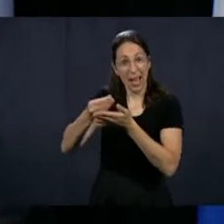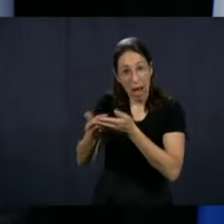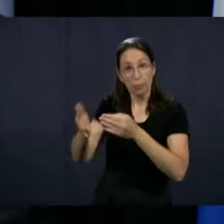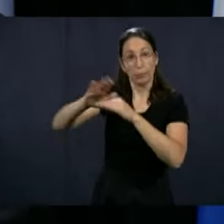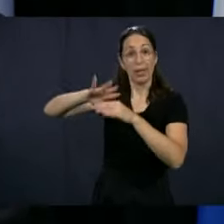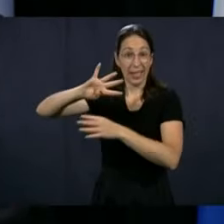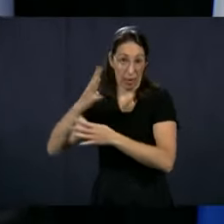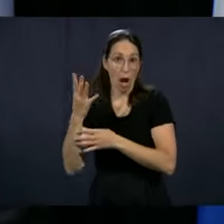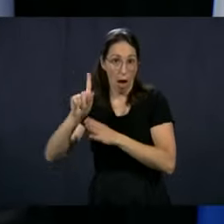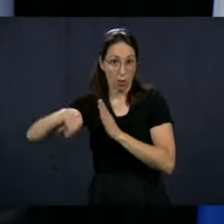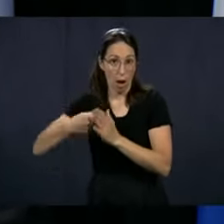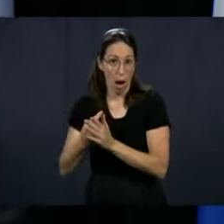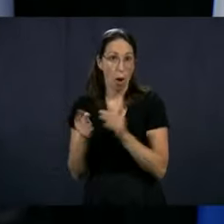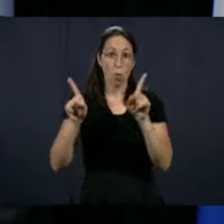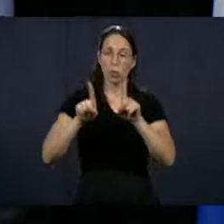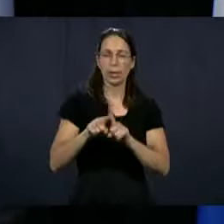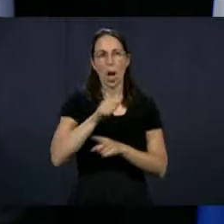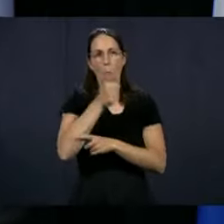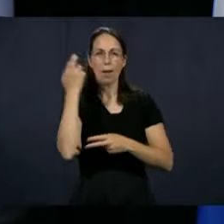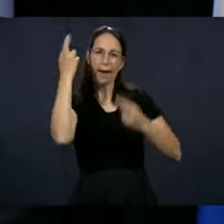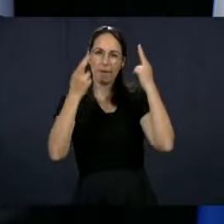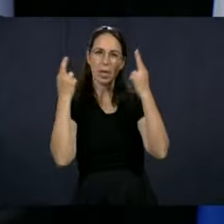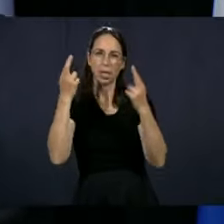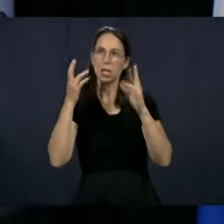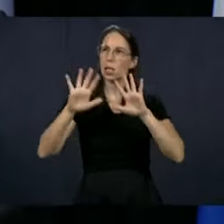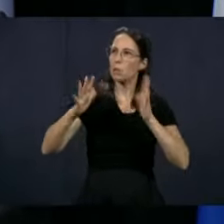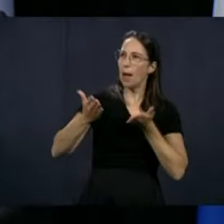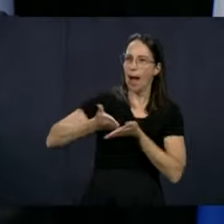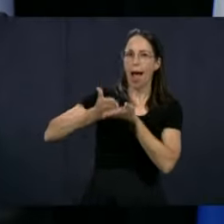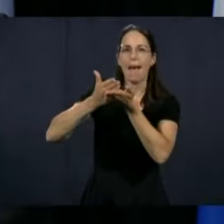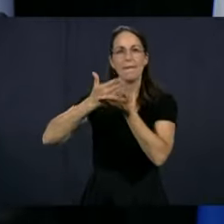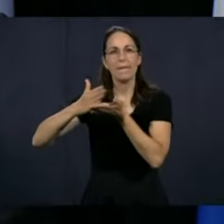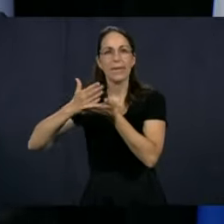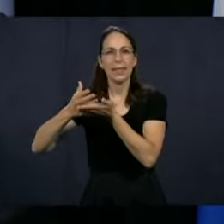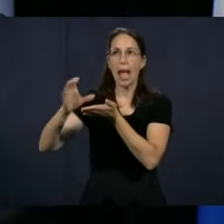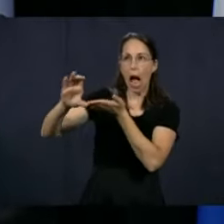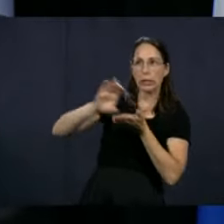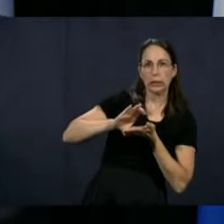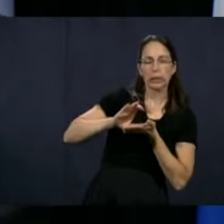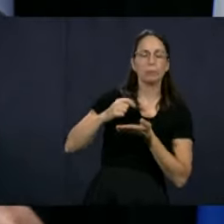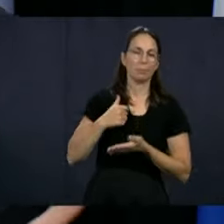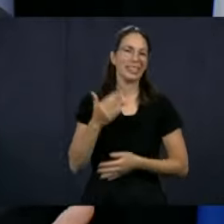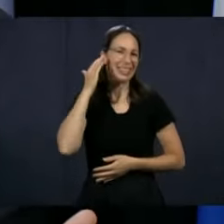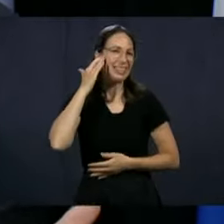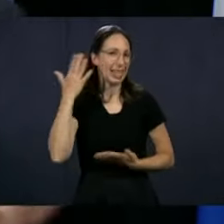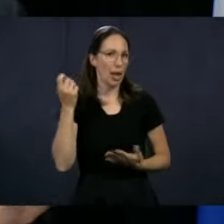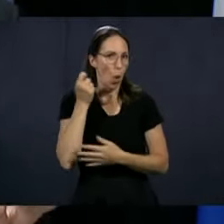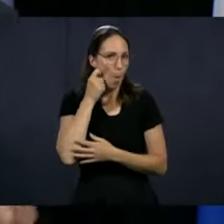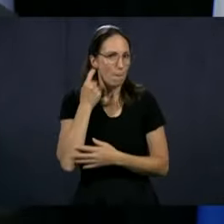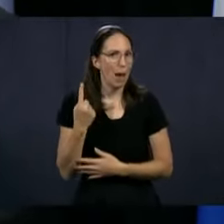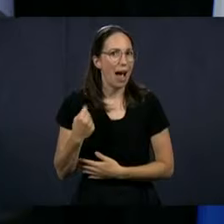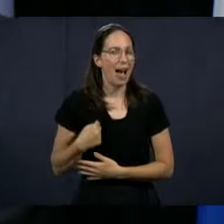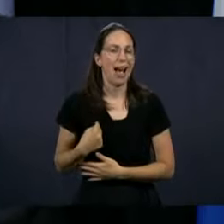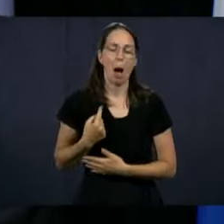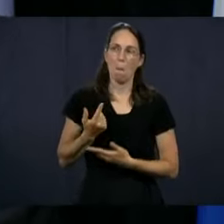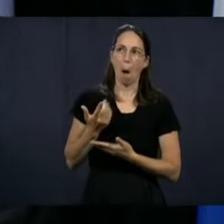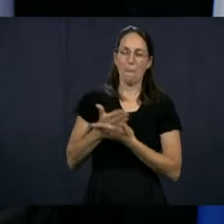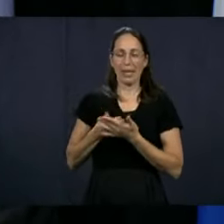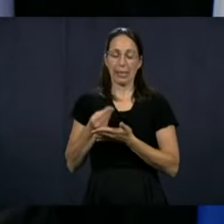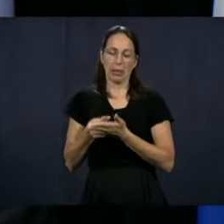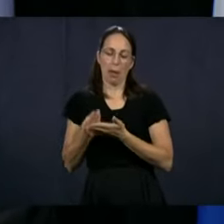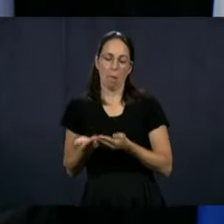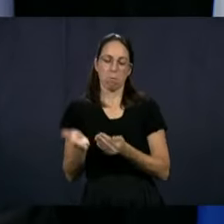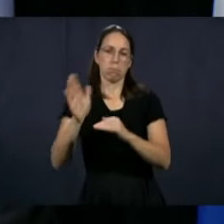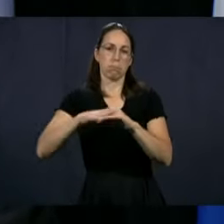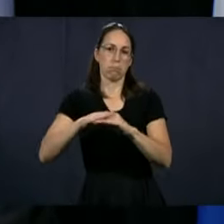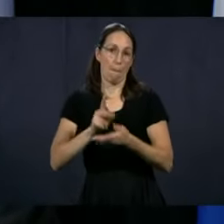are looking for financial help because we get it. Yes, we are going